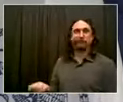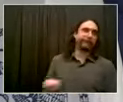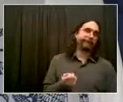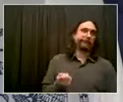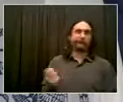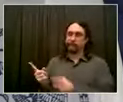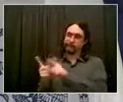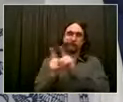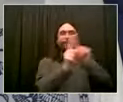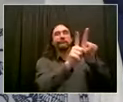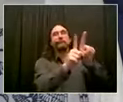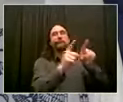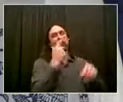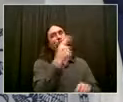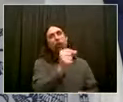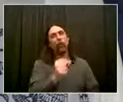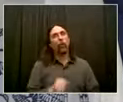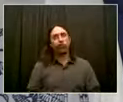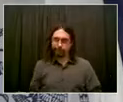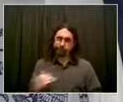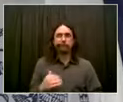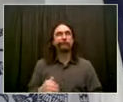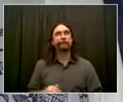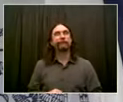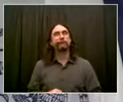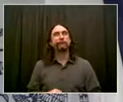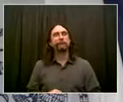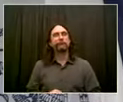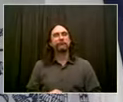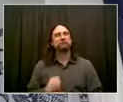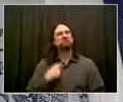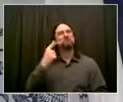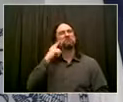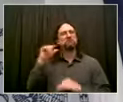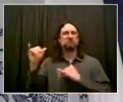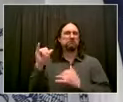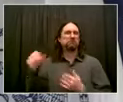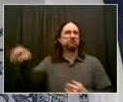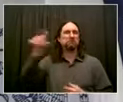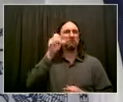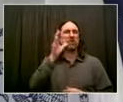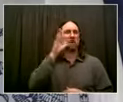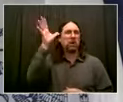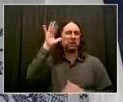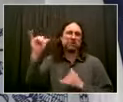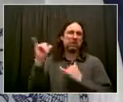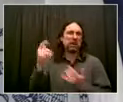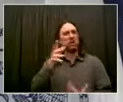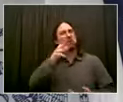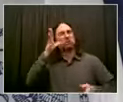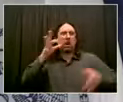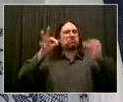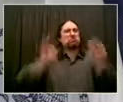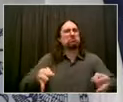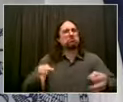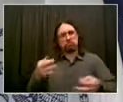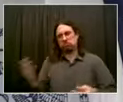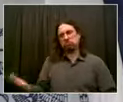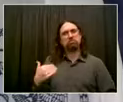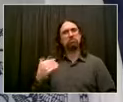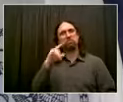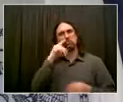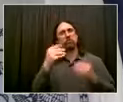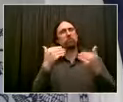But I do think there's also a lot of questions people have, a lot we have to do. We have to work closely with pediatricians in particular. I think that's going to make the biggest difference.